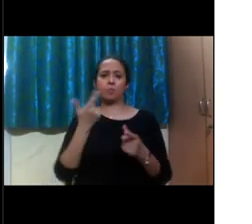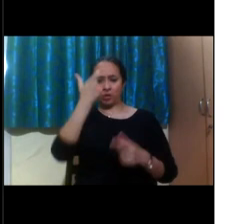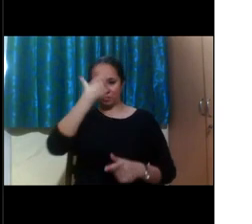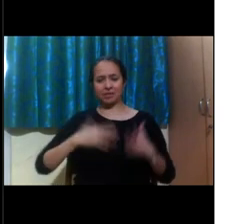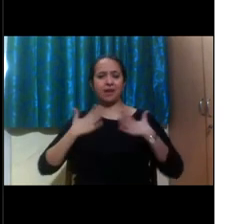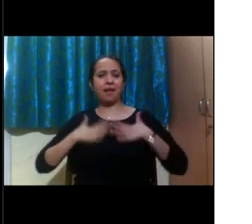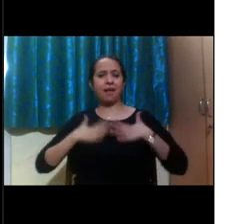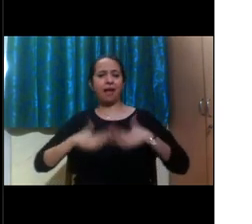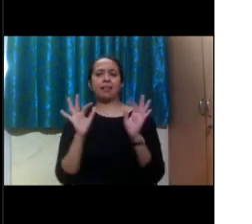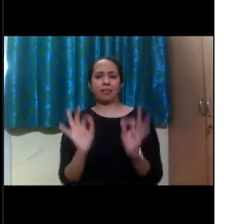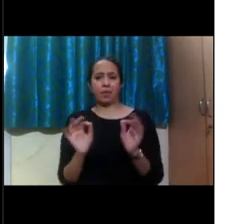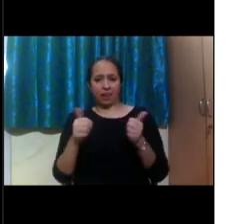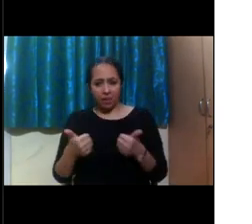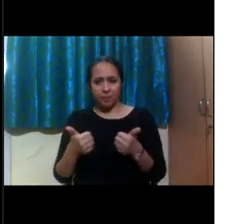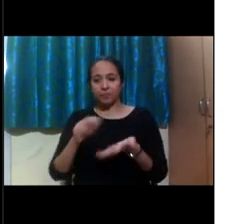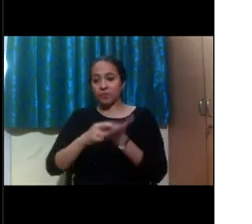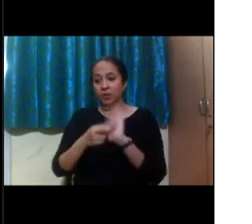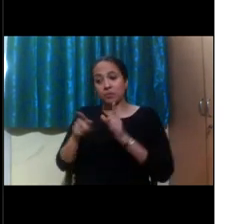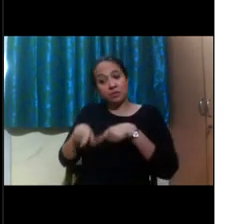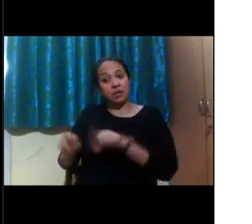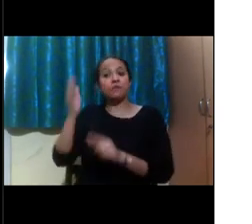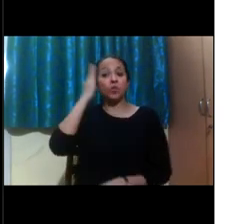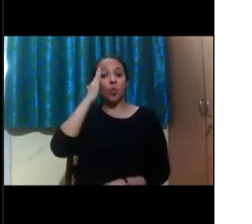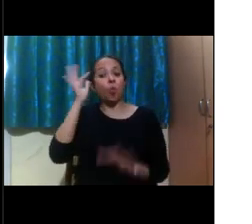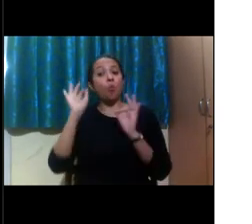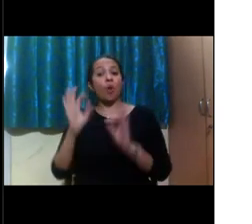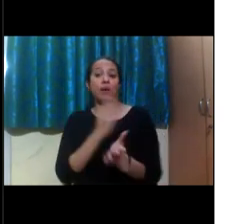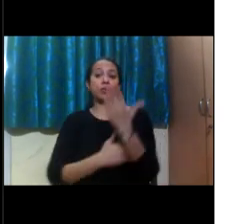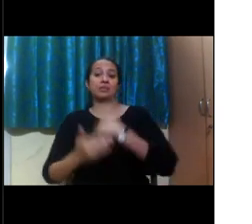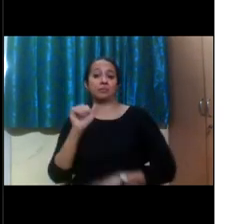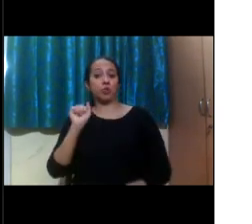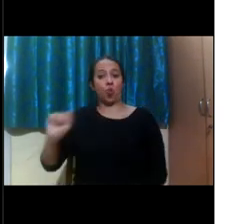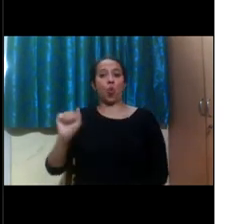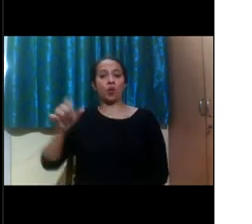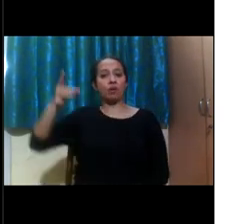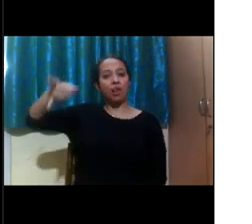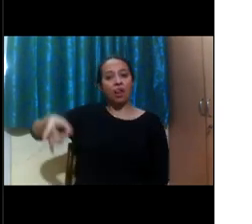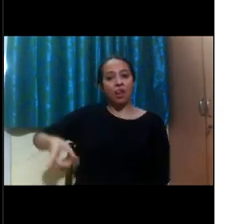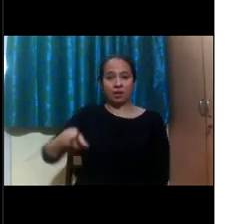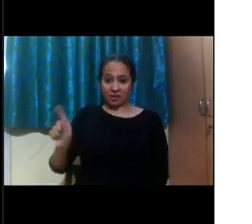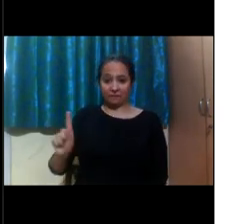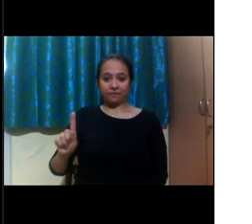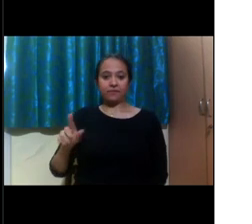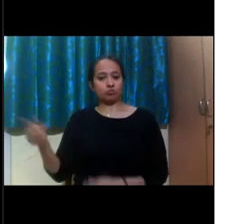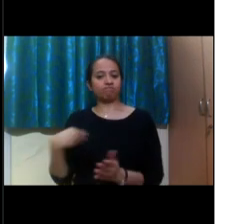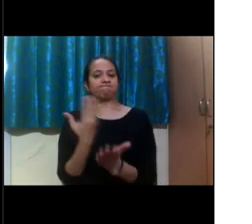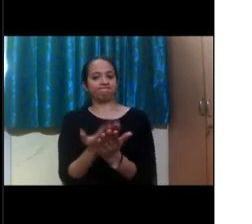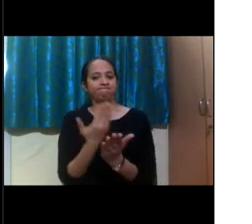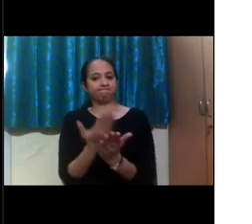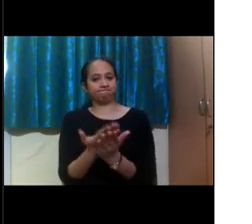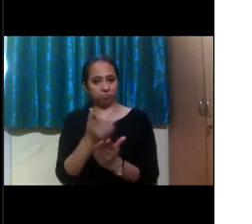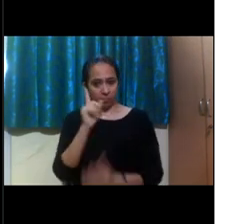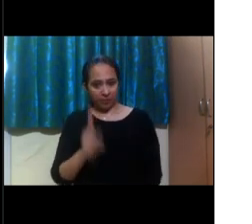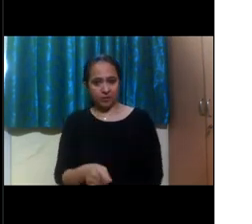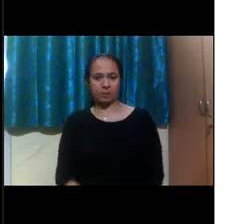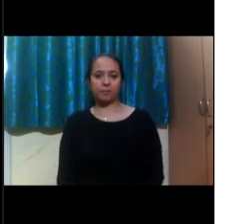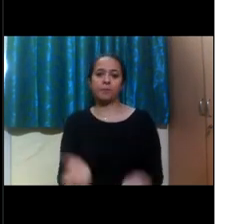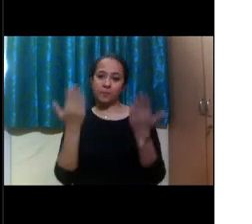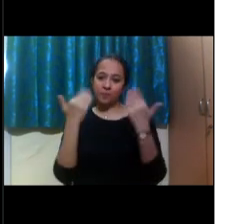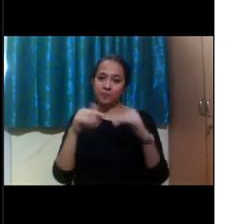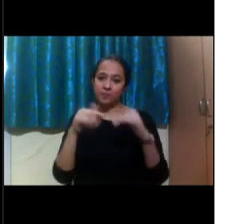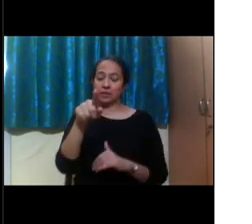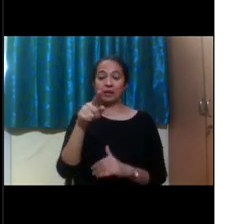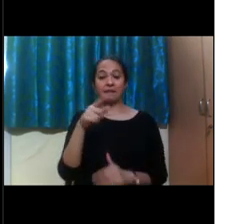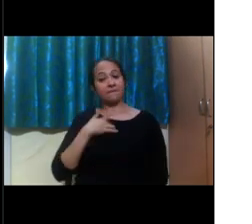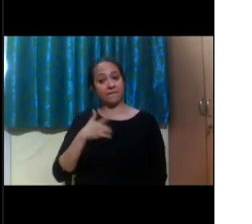and you're the best expert at your disability. However, some universities do want medical documentation to support that. My rule of thumb is that the